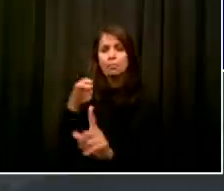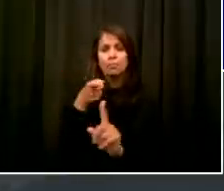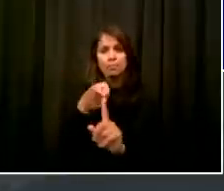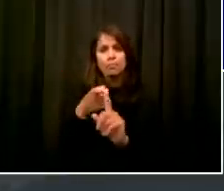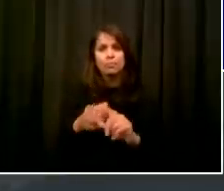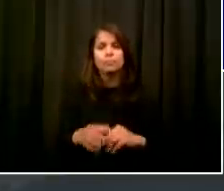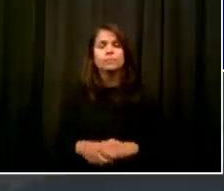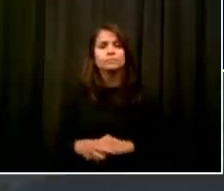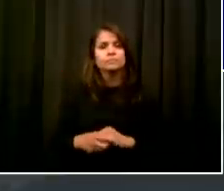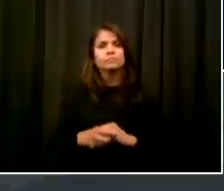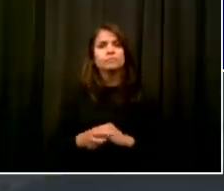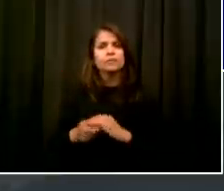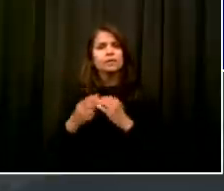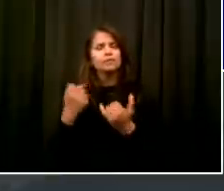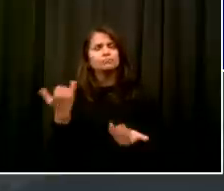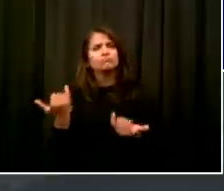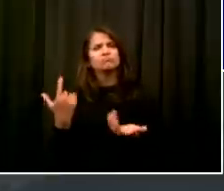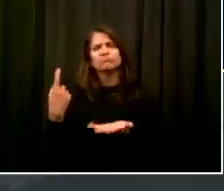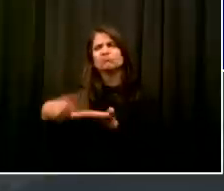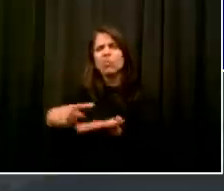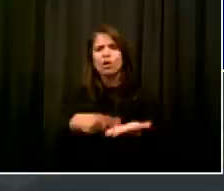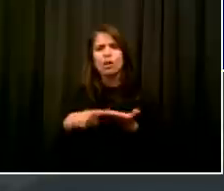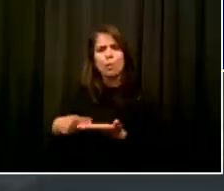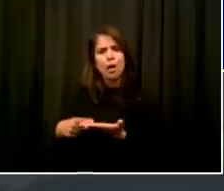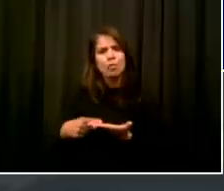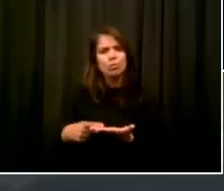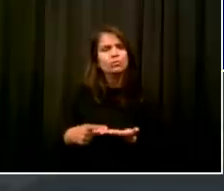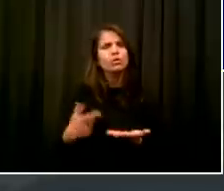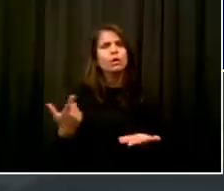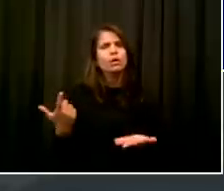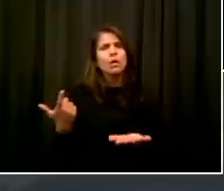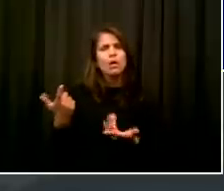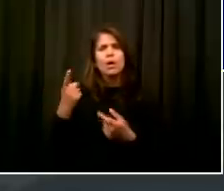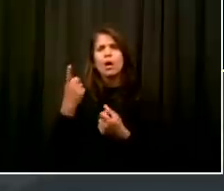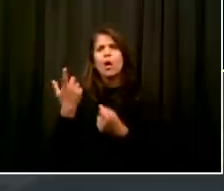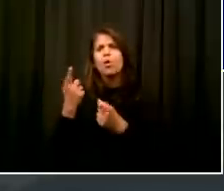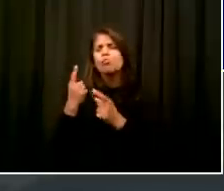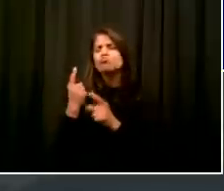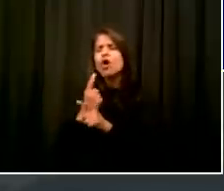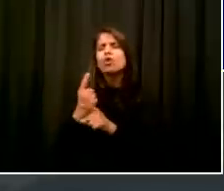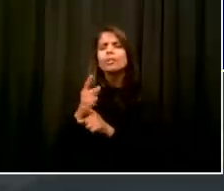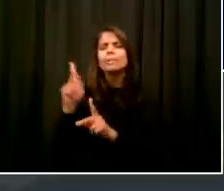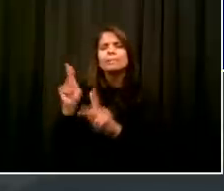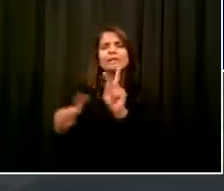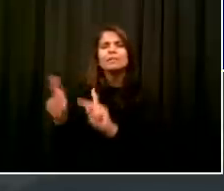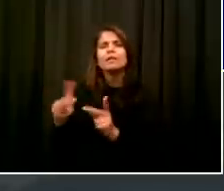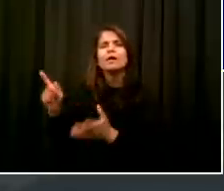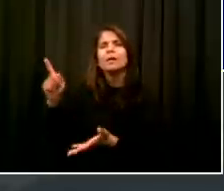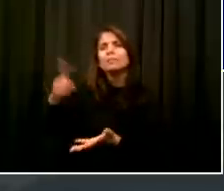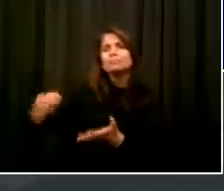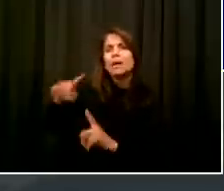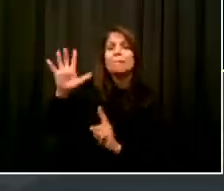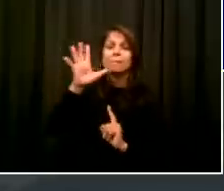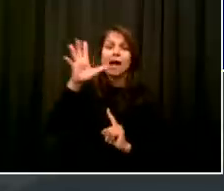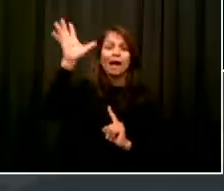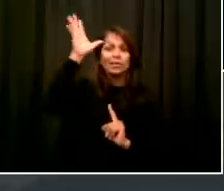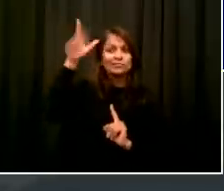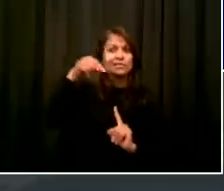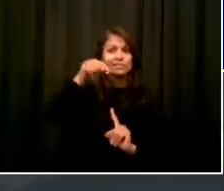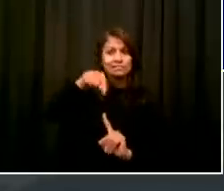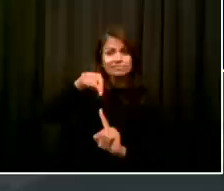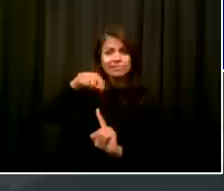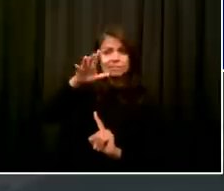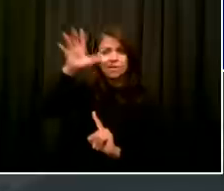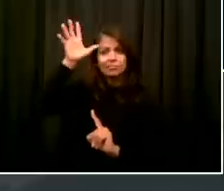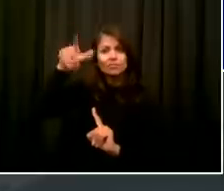And I know so many parents have been asking for relief as well. So many parents with young children who have been cooped up. Parents have been